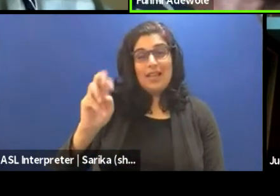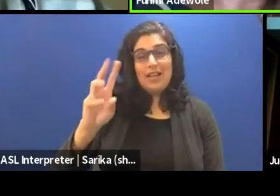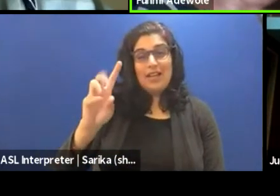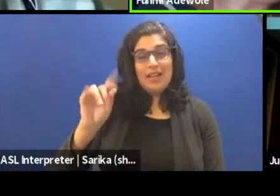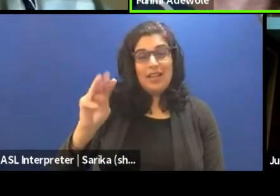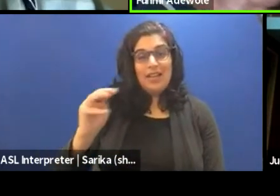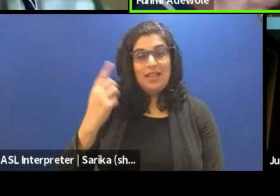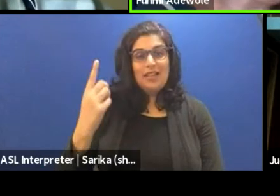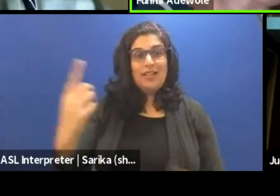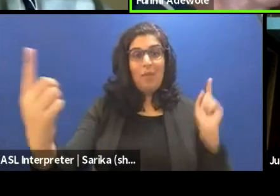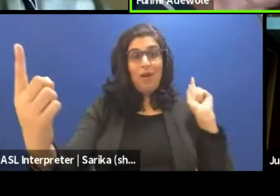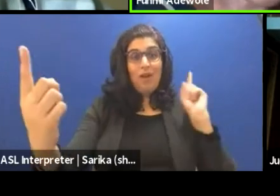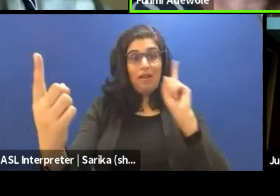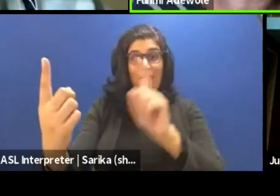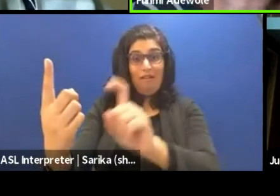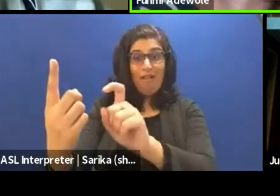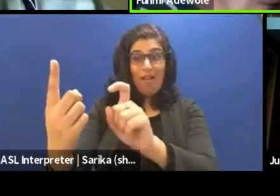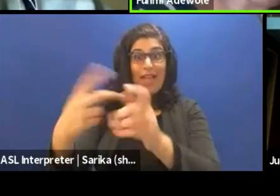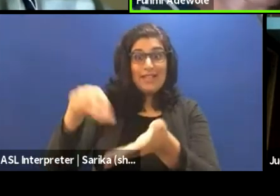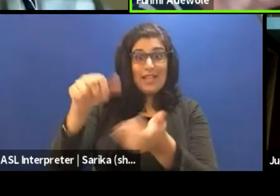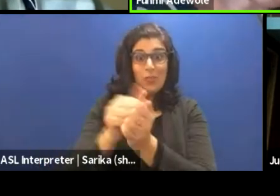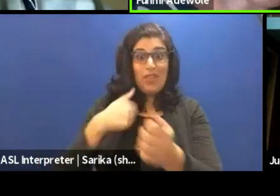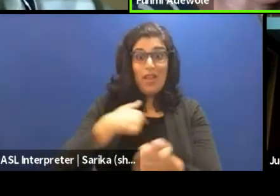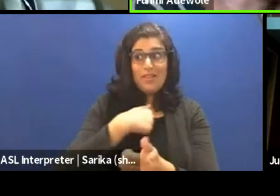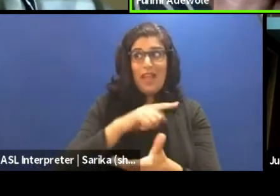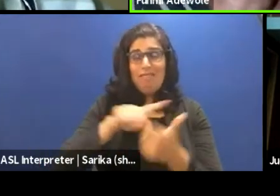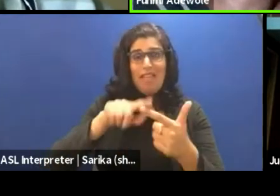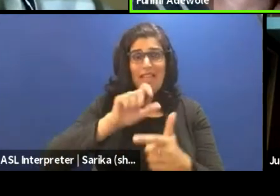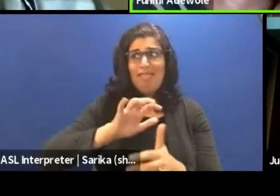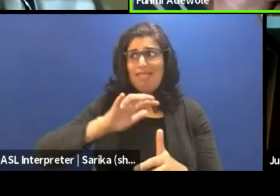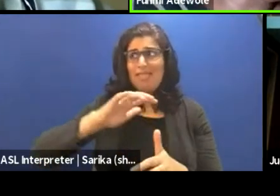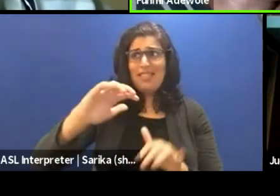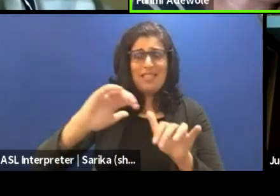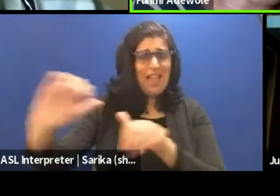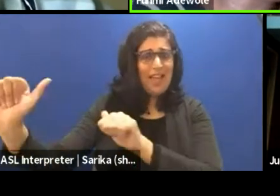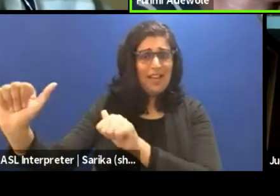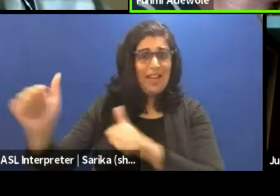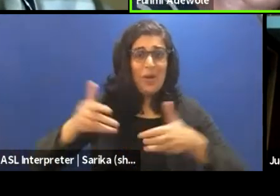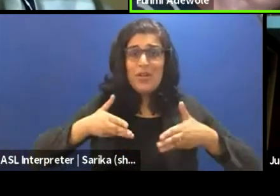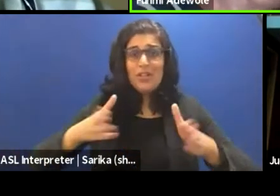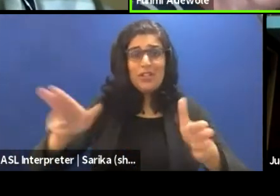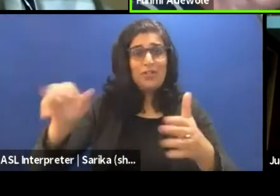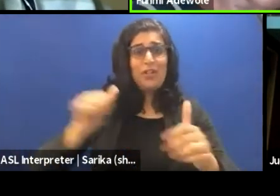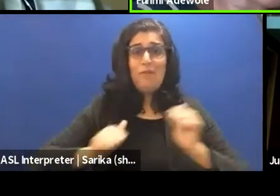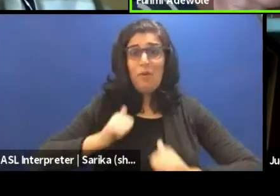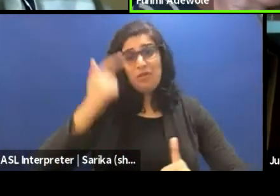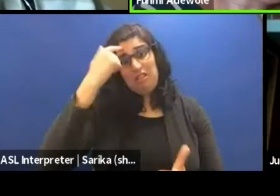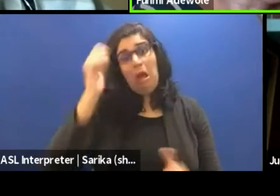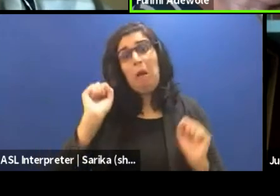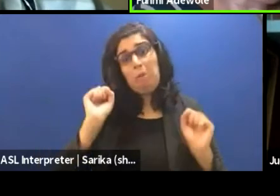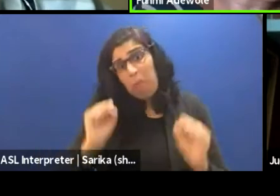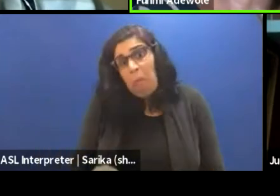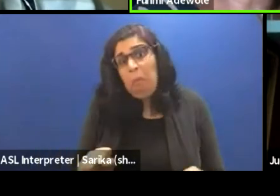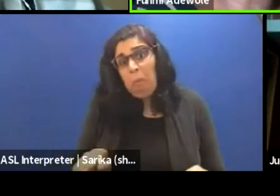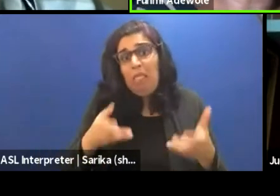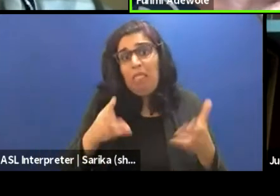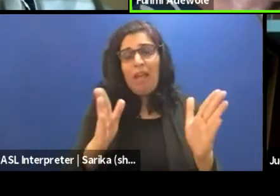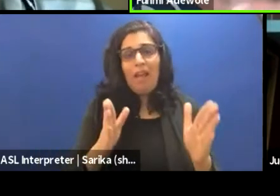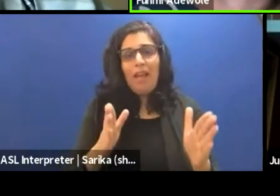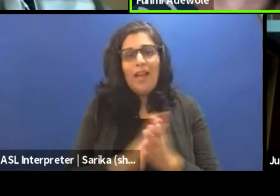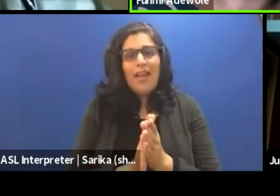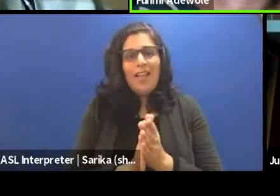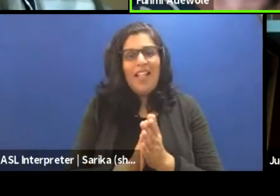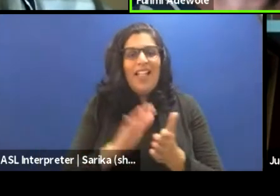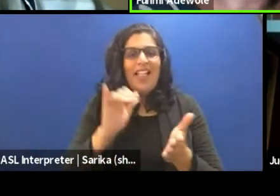the on the stage and danced with us, and then got off. And we did, you know, was a street performance, he felt he could do so, you know, and he would